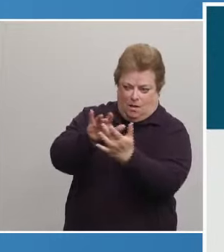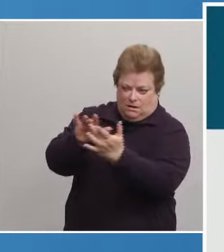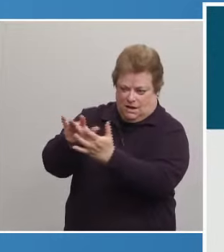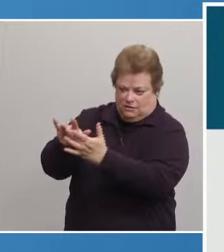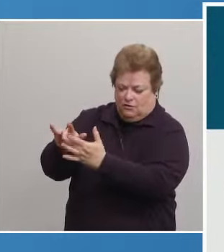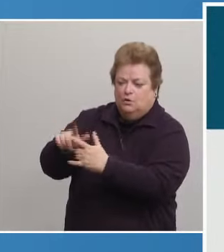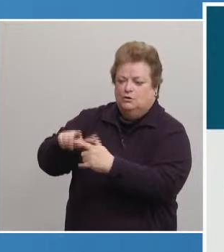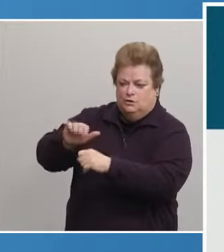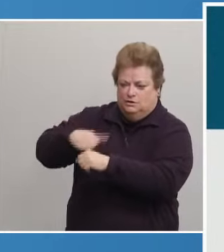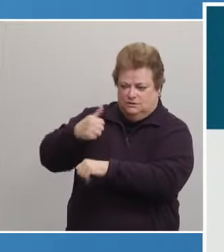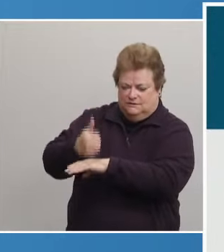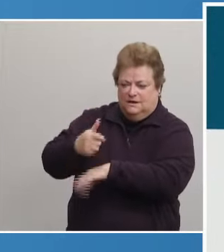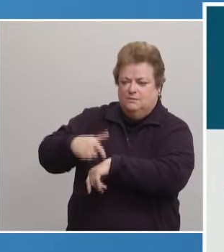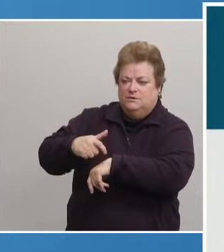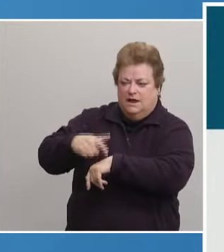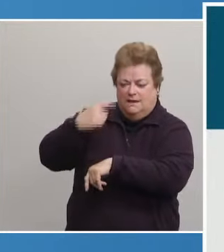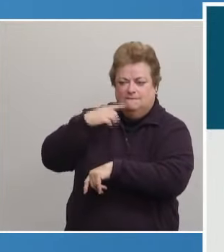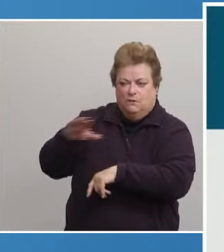appointment for your vaccination.